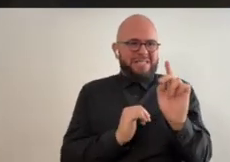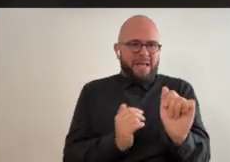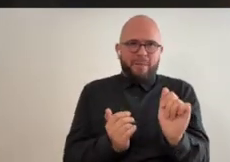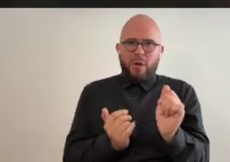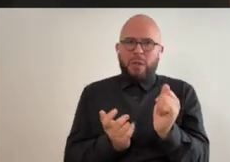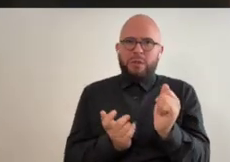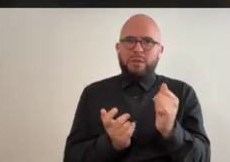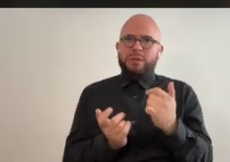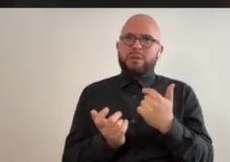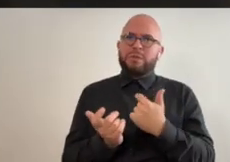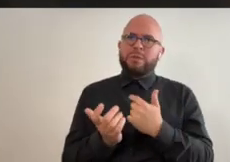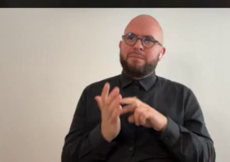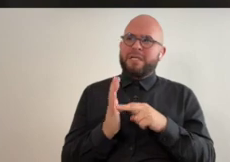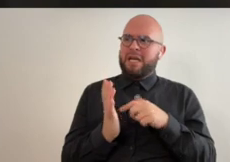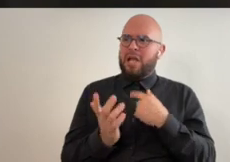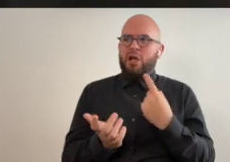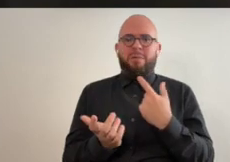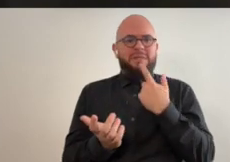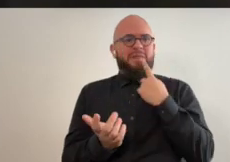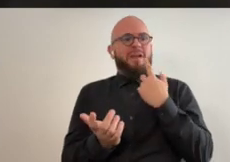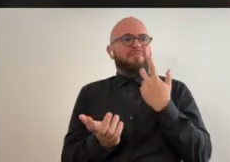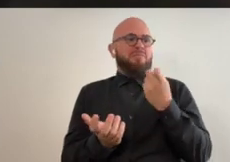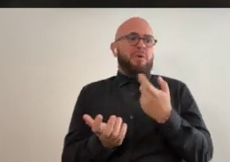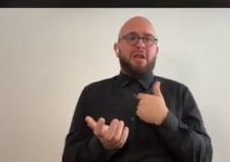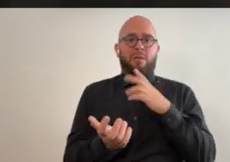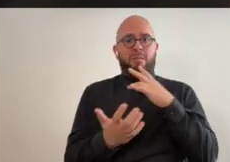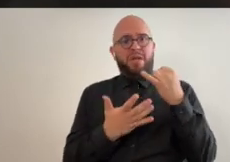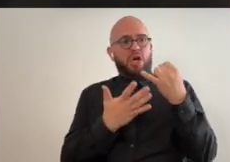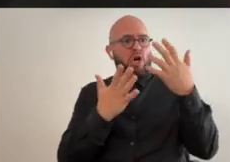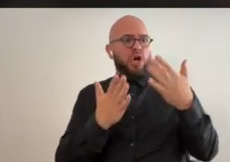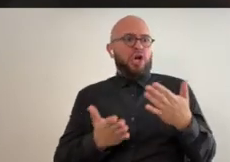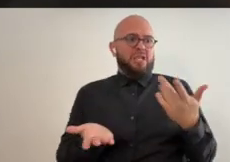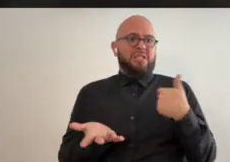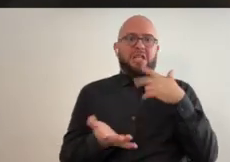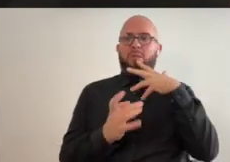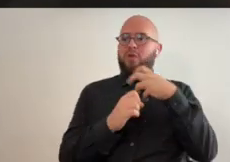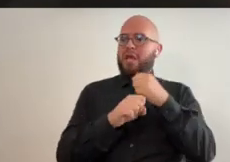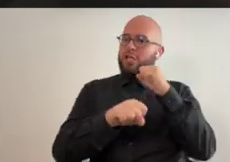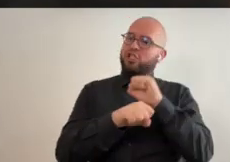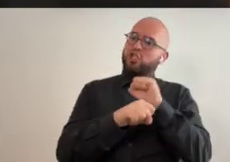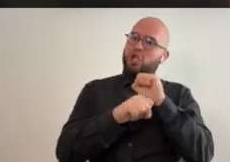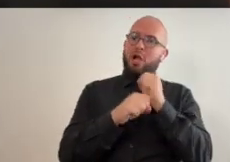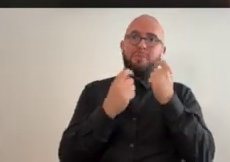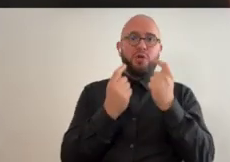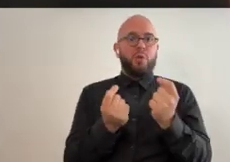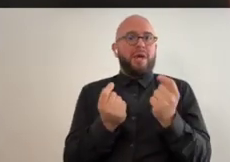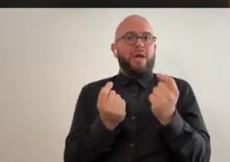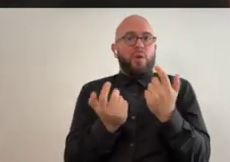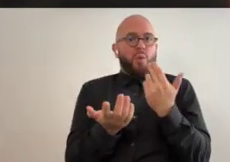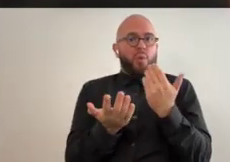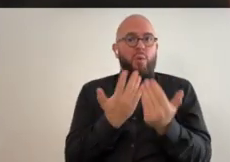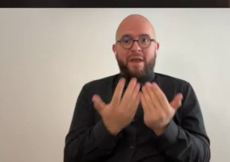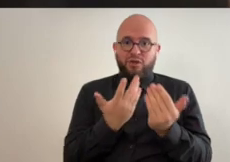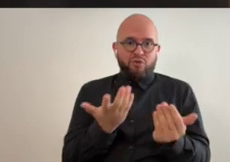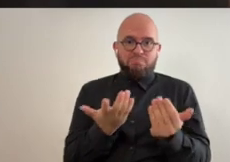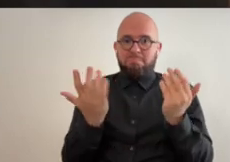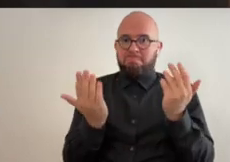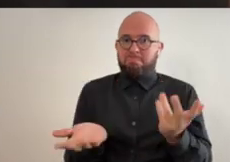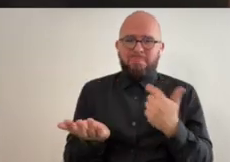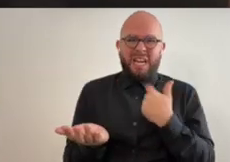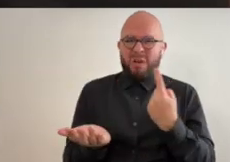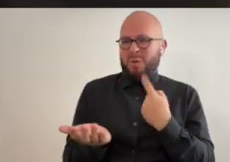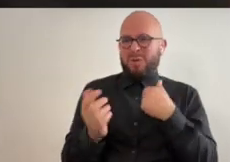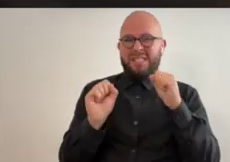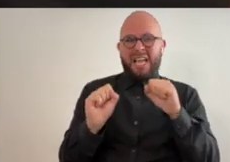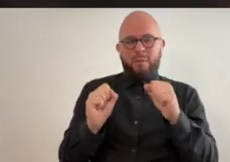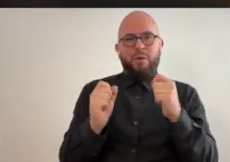just never imagined that i would become disabled so i always like thought i'm just going to be an artist and i'll get a job